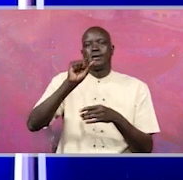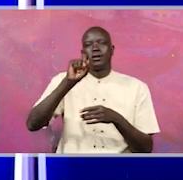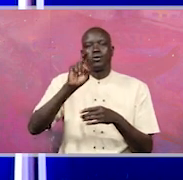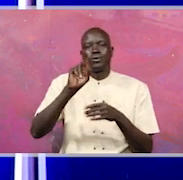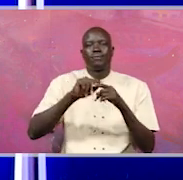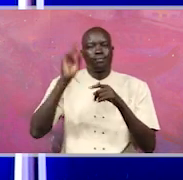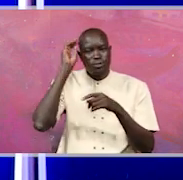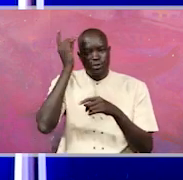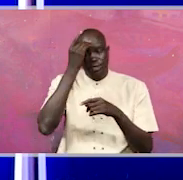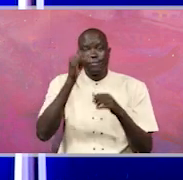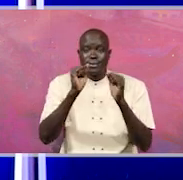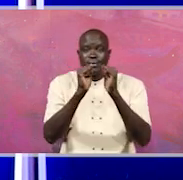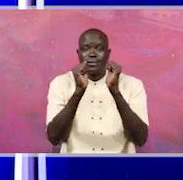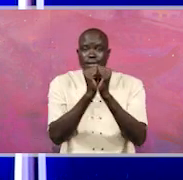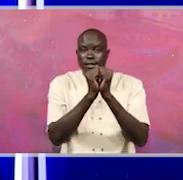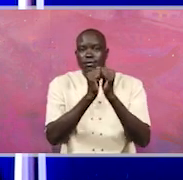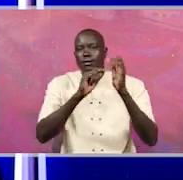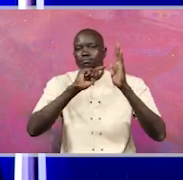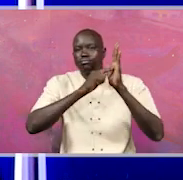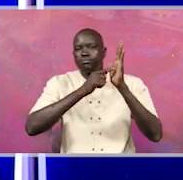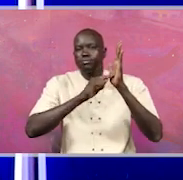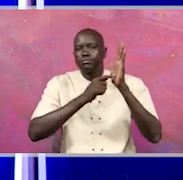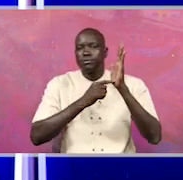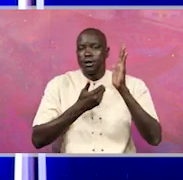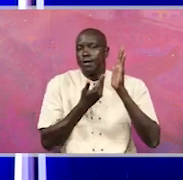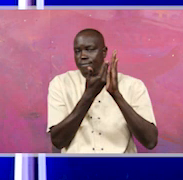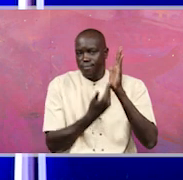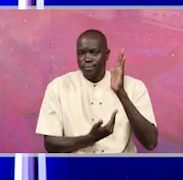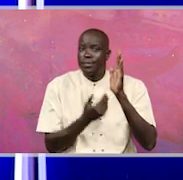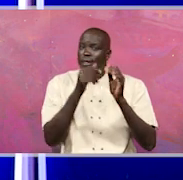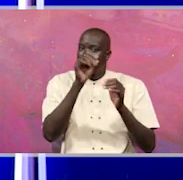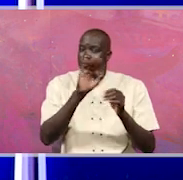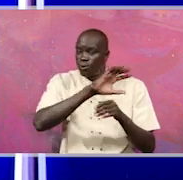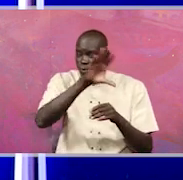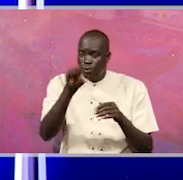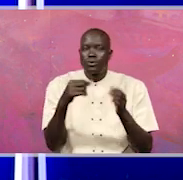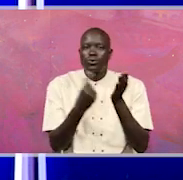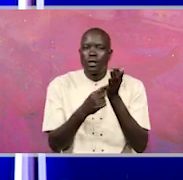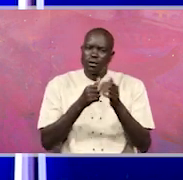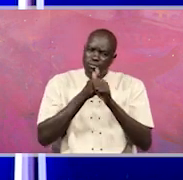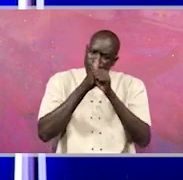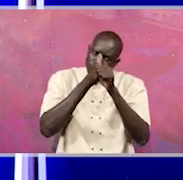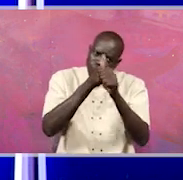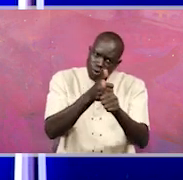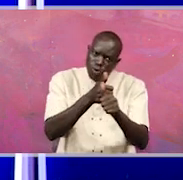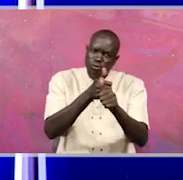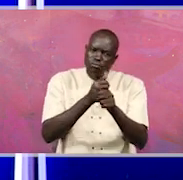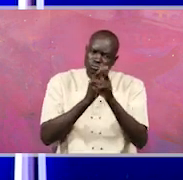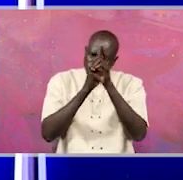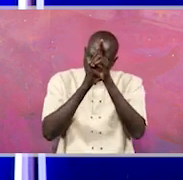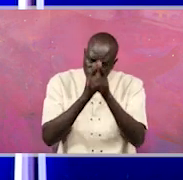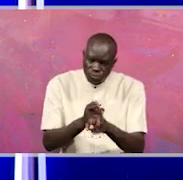ten values which if all Ugandans have held and cherished, certainly